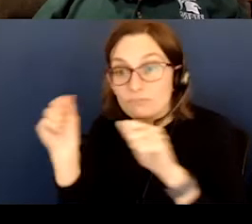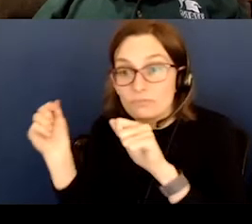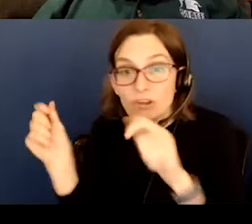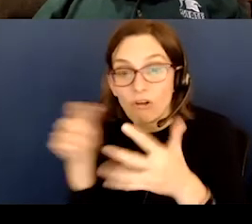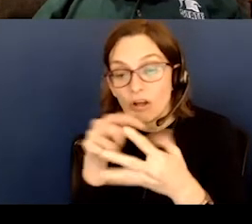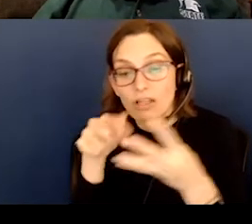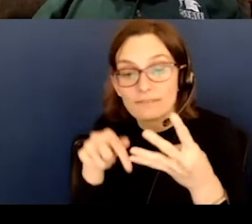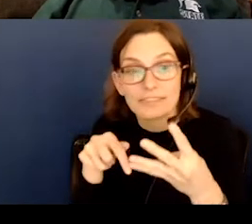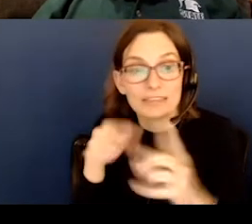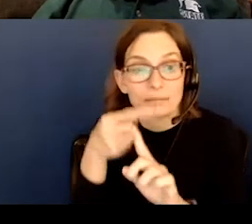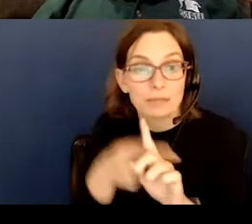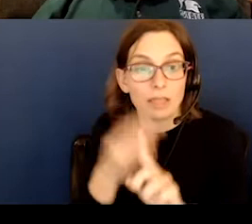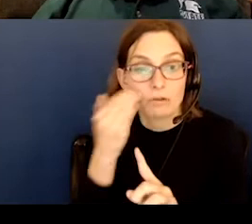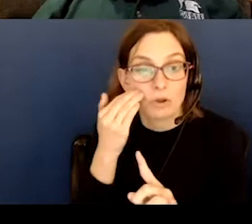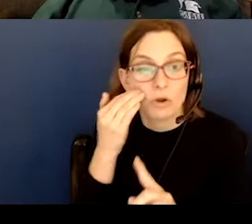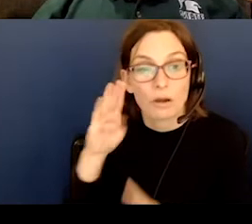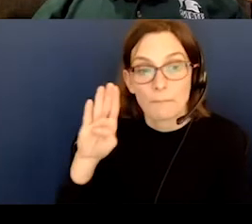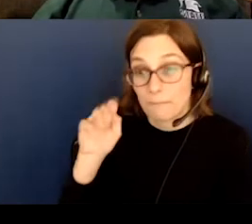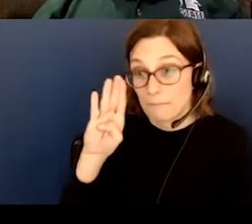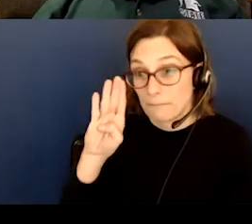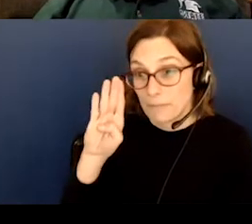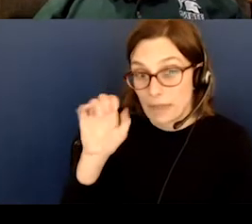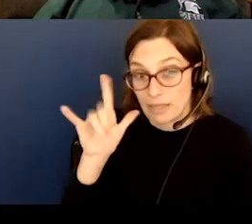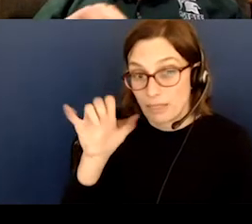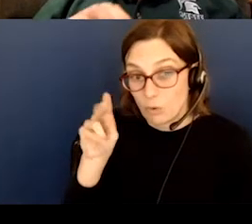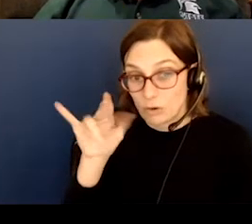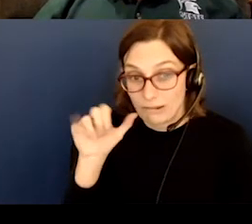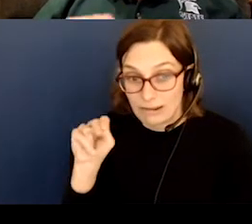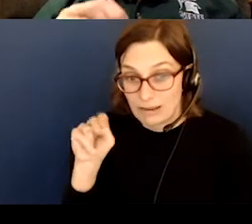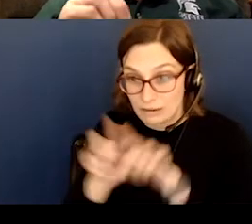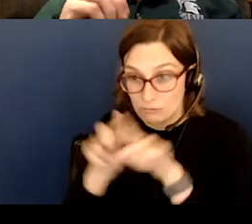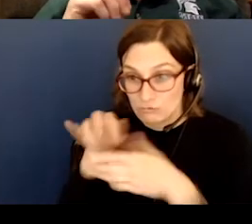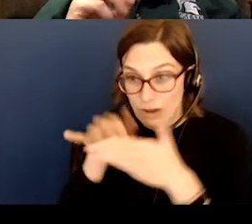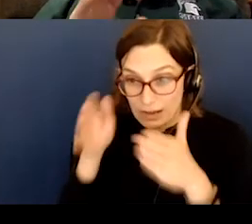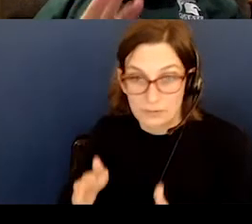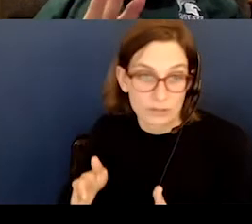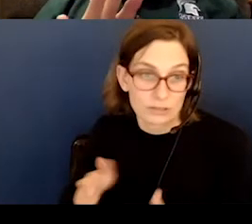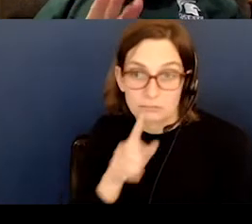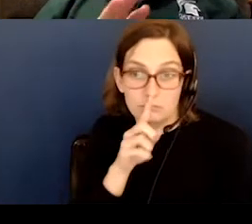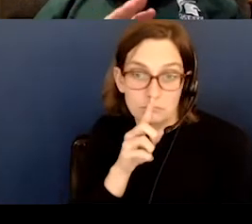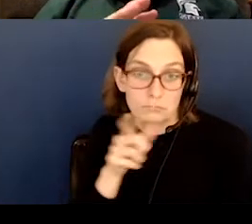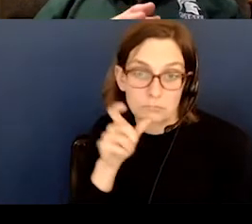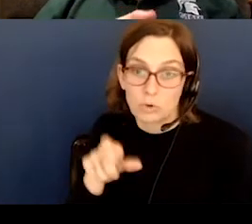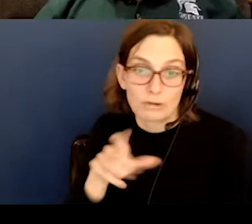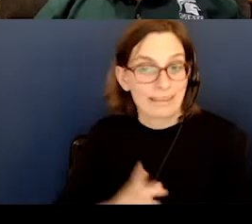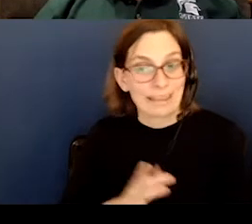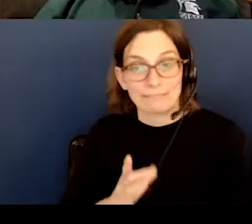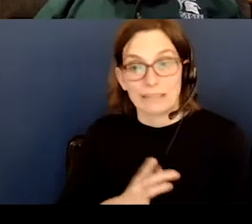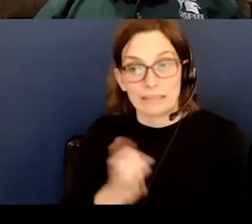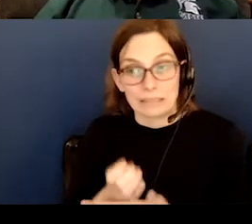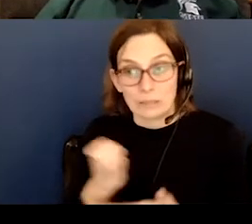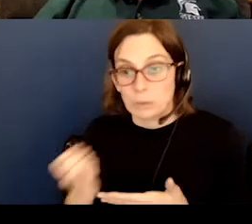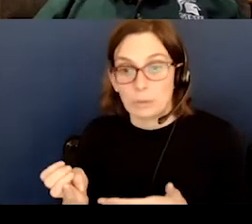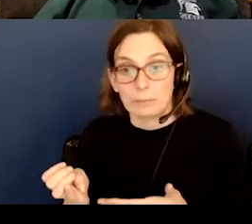known to the Babylonian astronomers. So you don't need to have a lot of fancy equipment to do